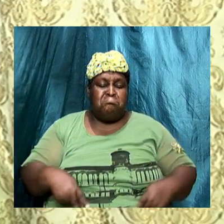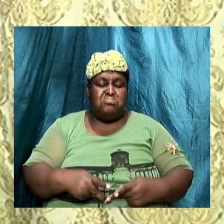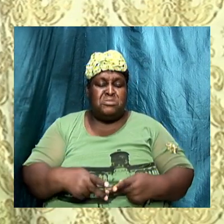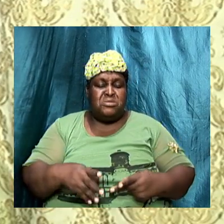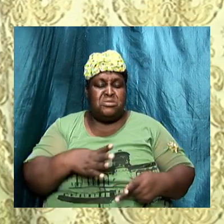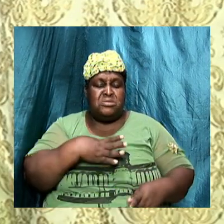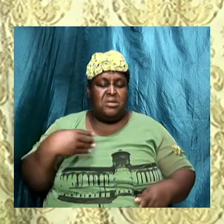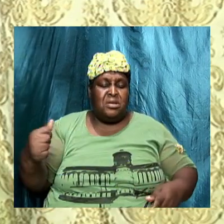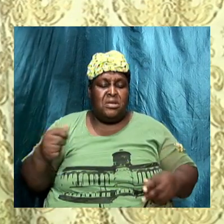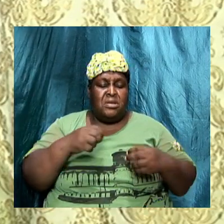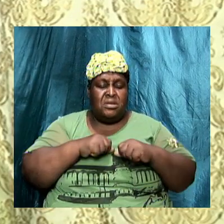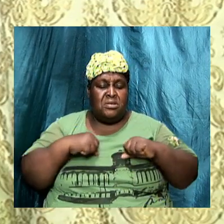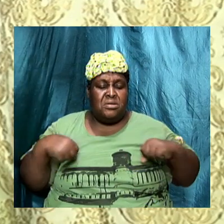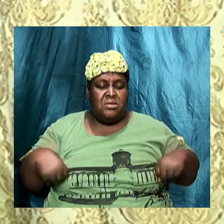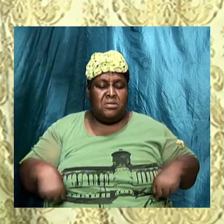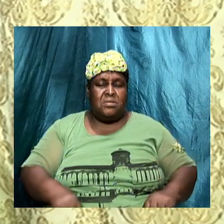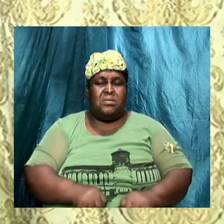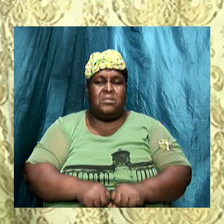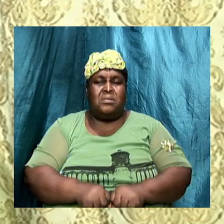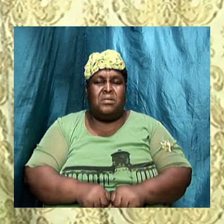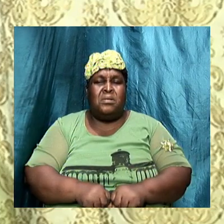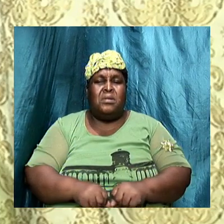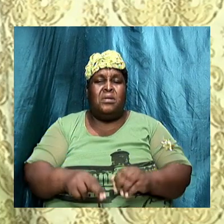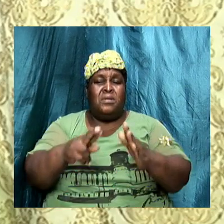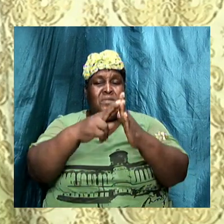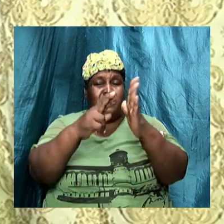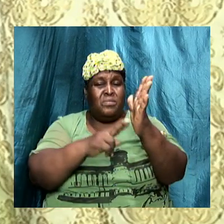they comprise of the ruling class